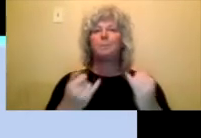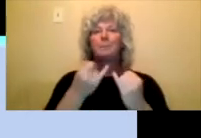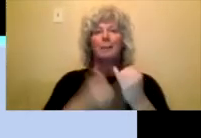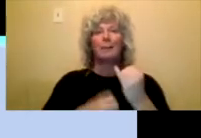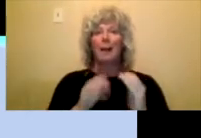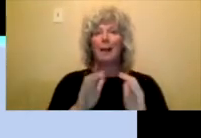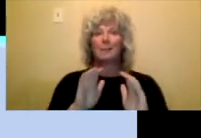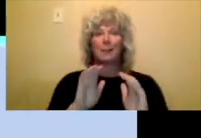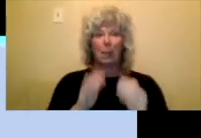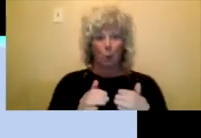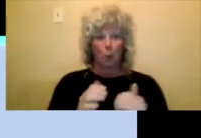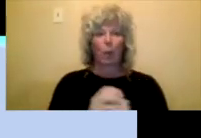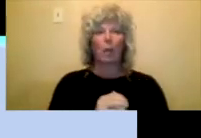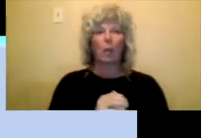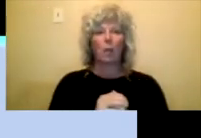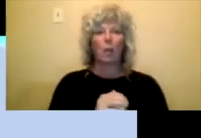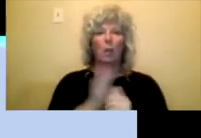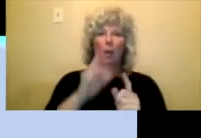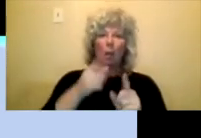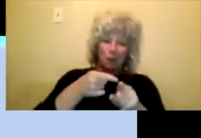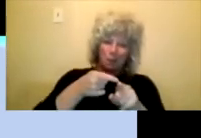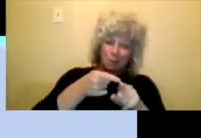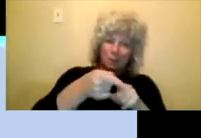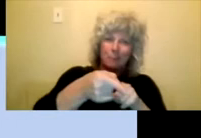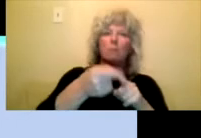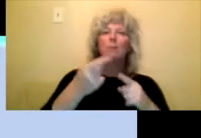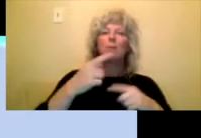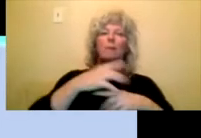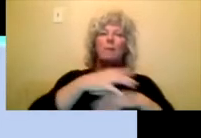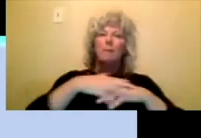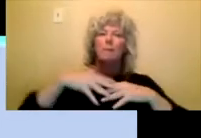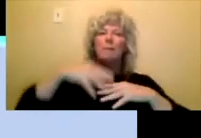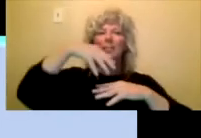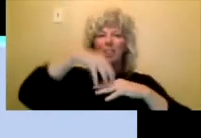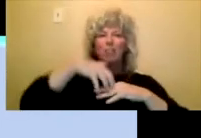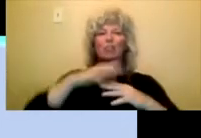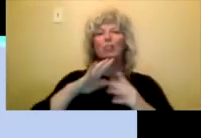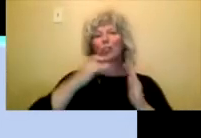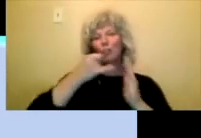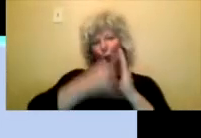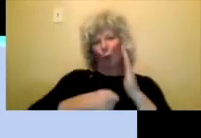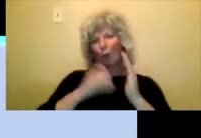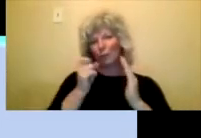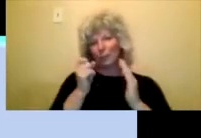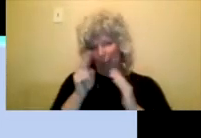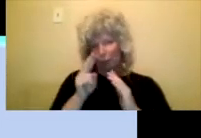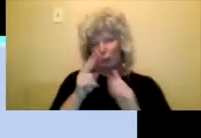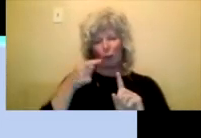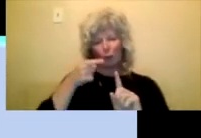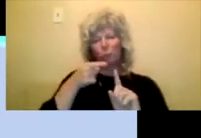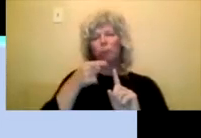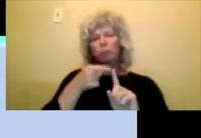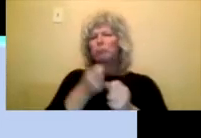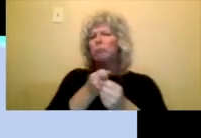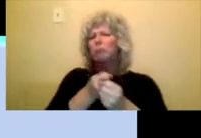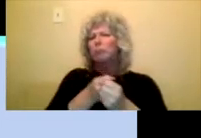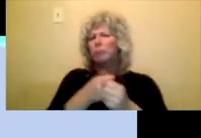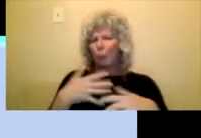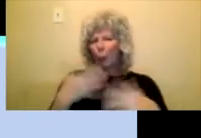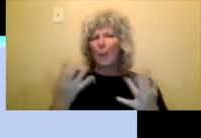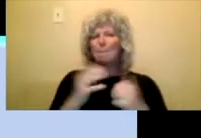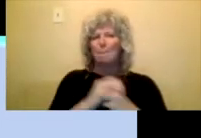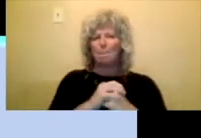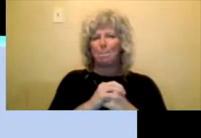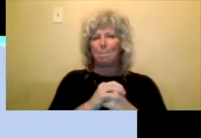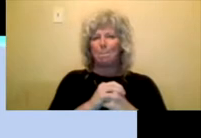Indigenous arts sector. So this category supports projects that develop and advance